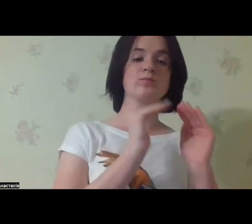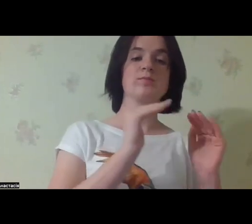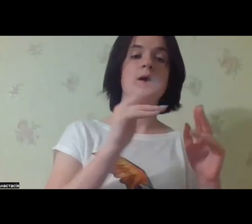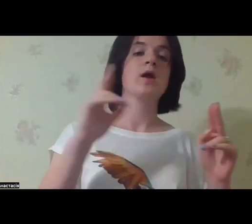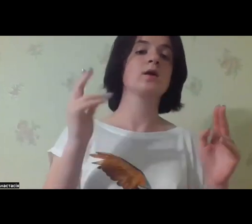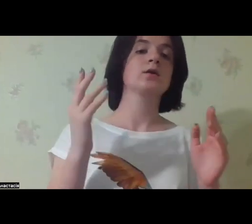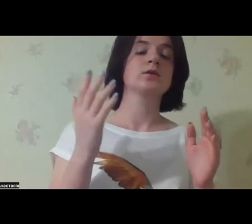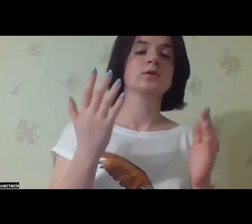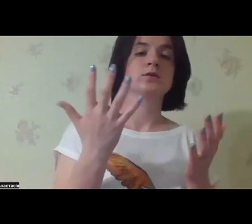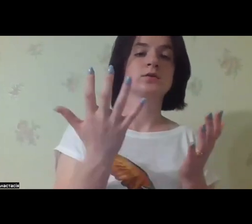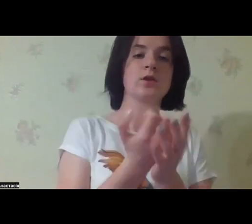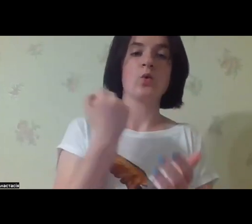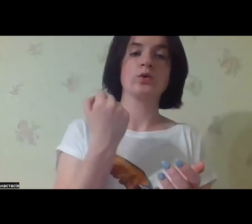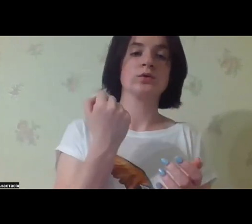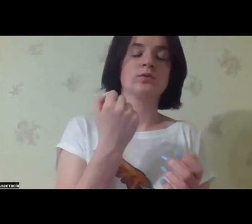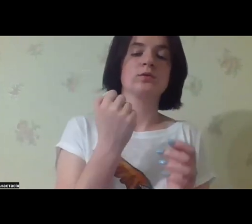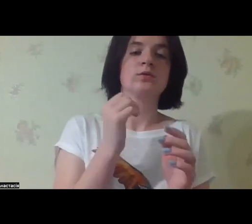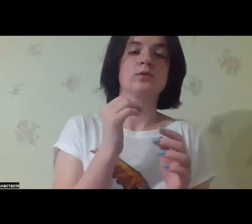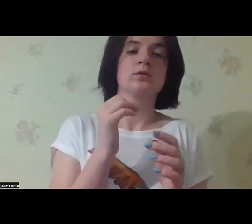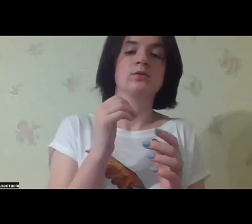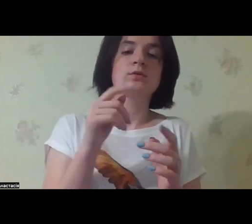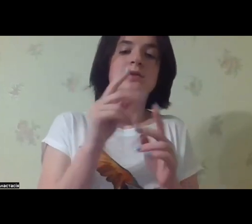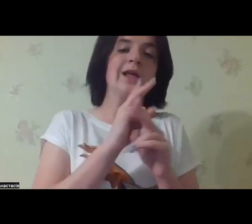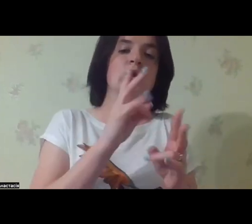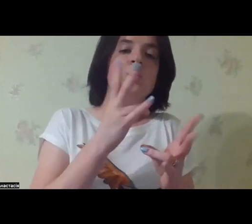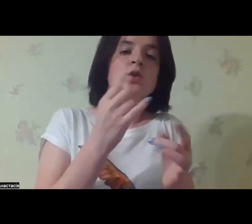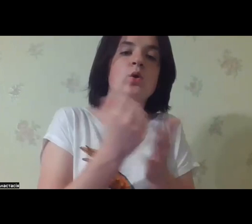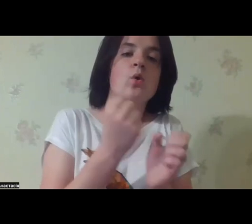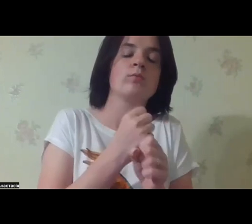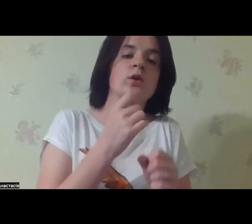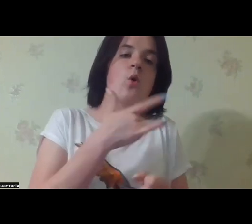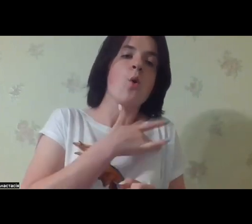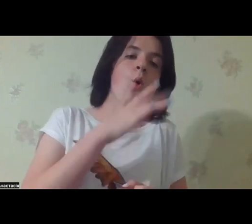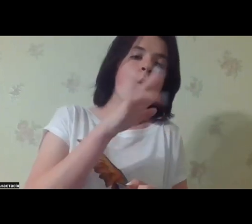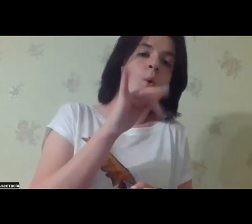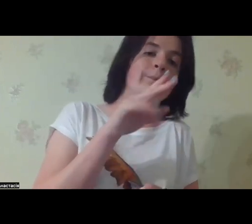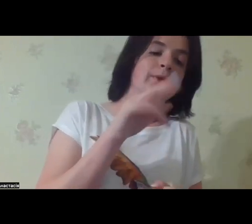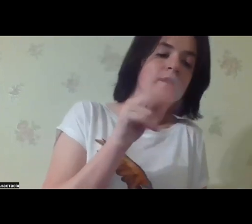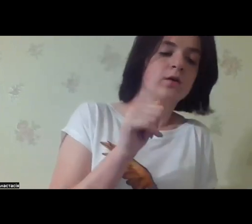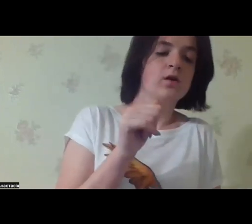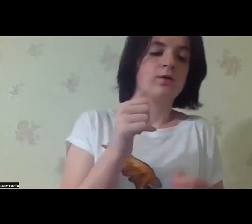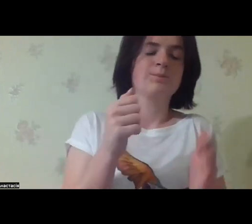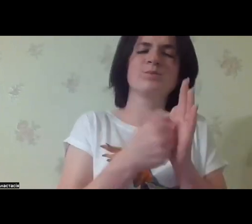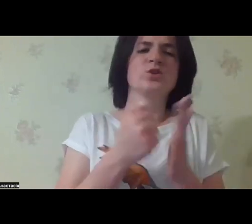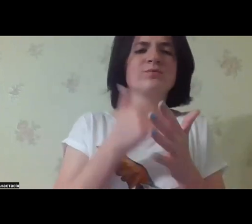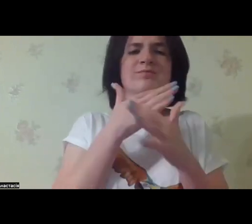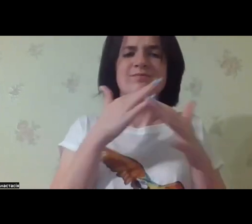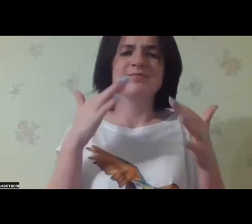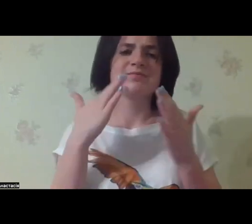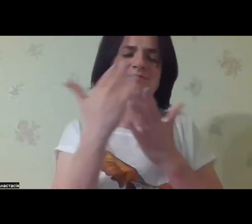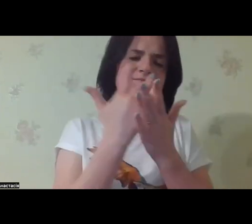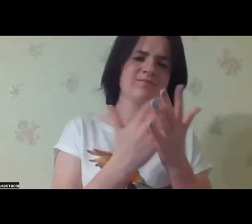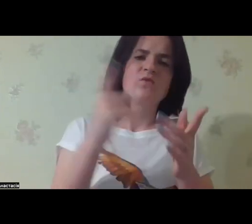all children in the orphanages. They have no statuses open for adoption or for